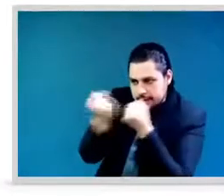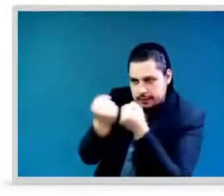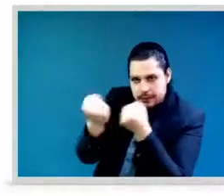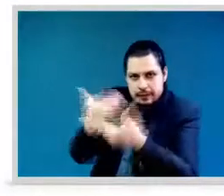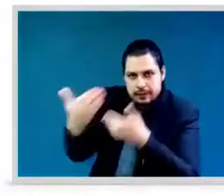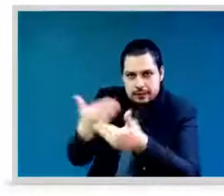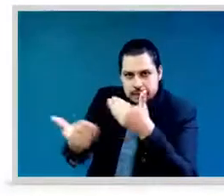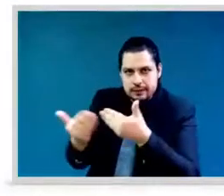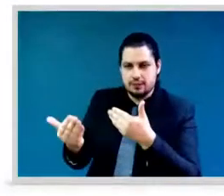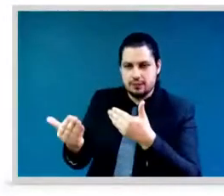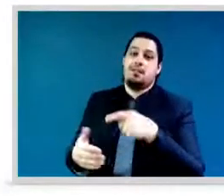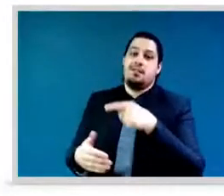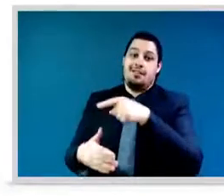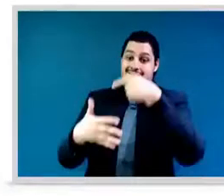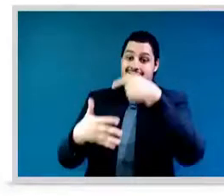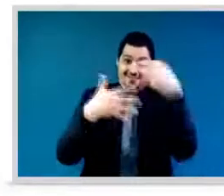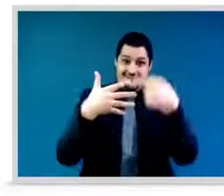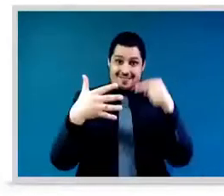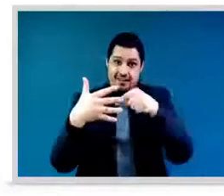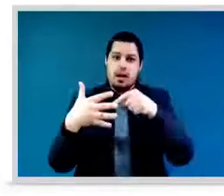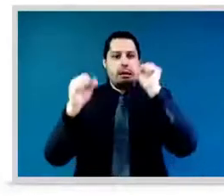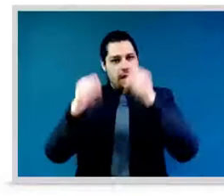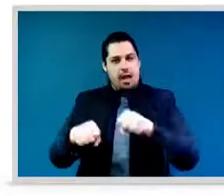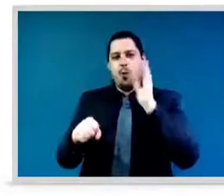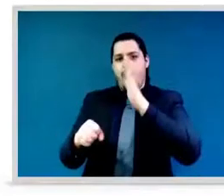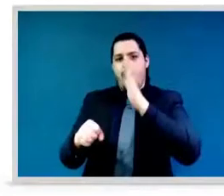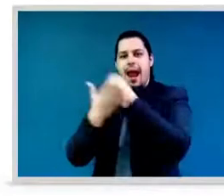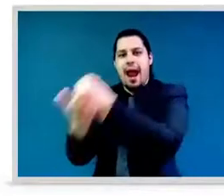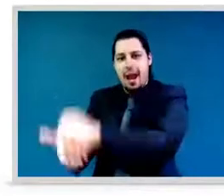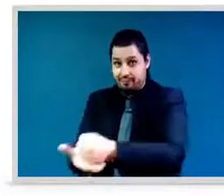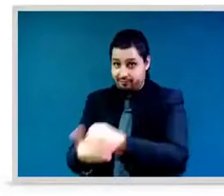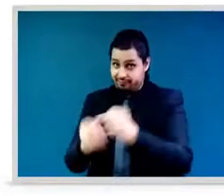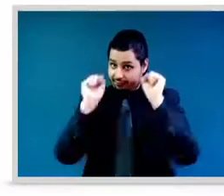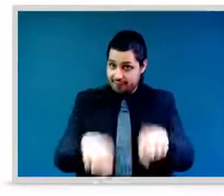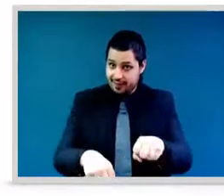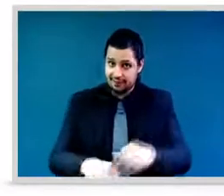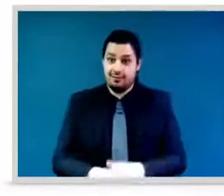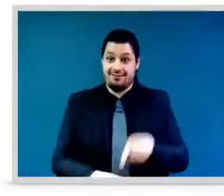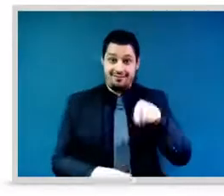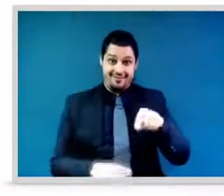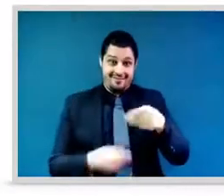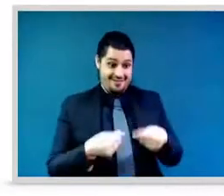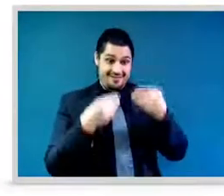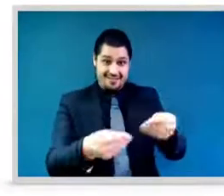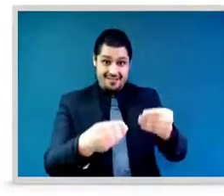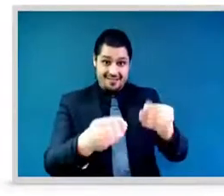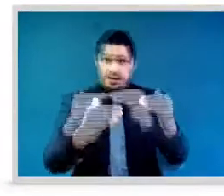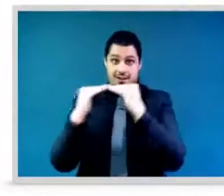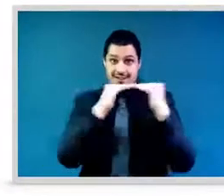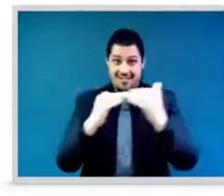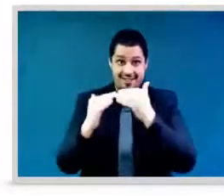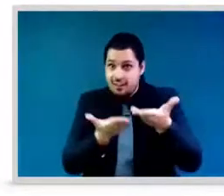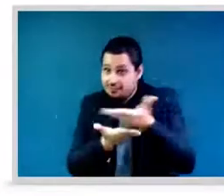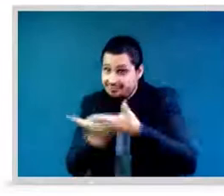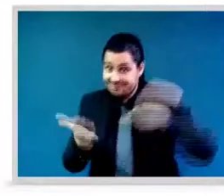also are in an era in generation equality where we are fostering allyship. That is why